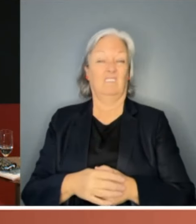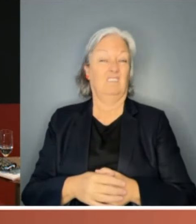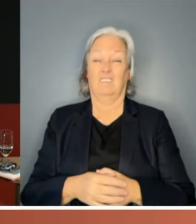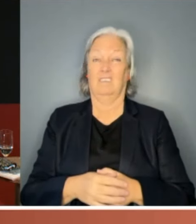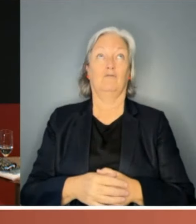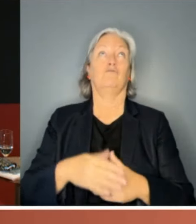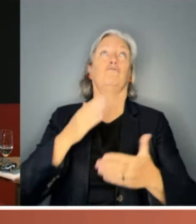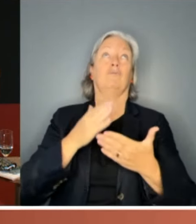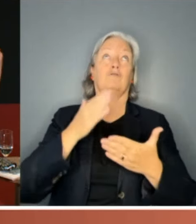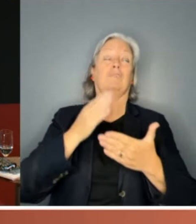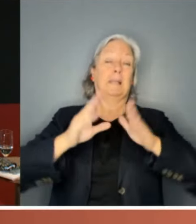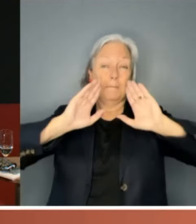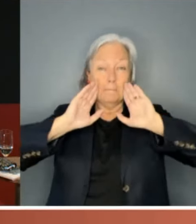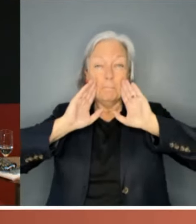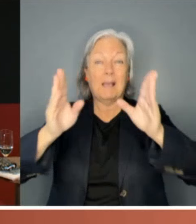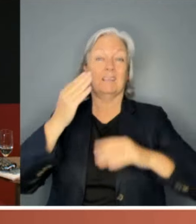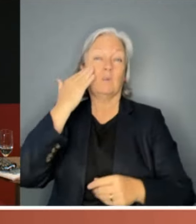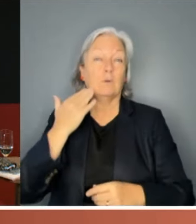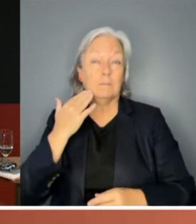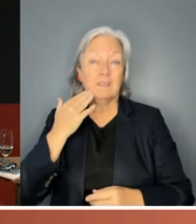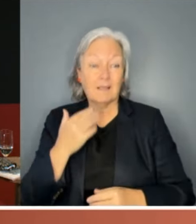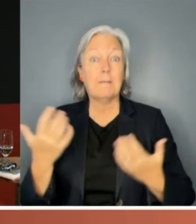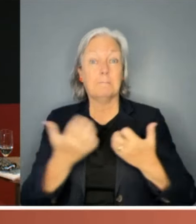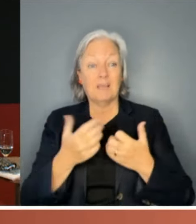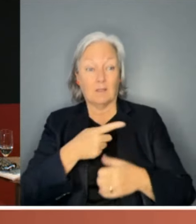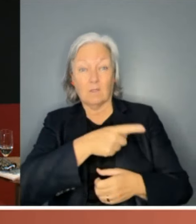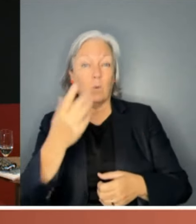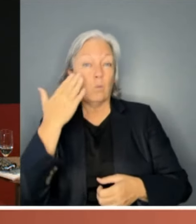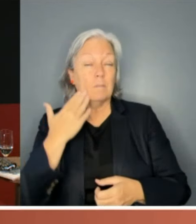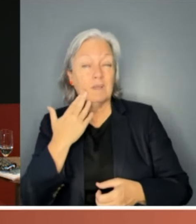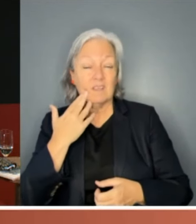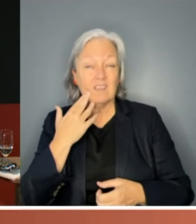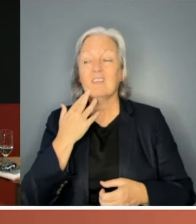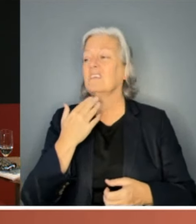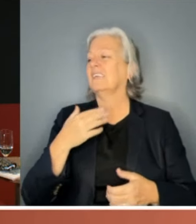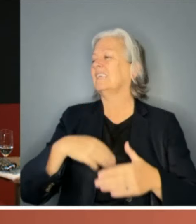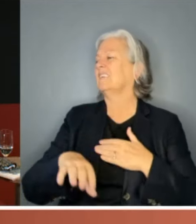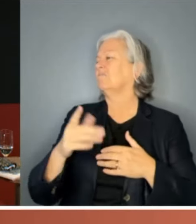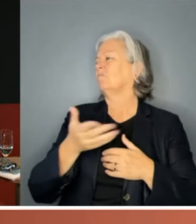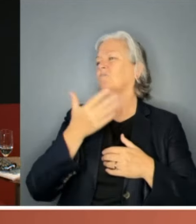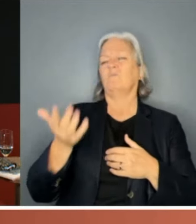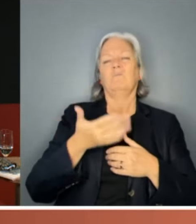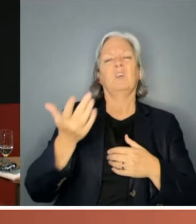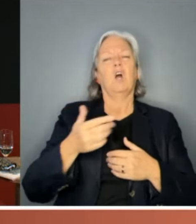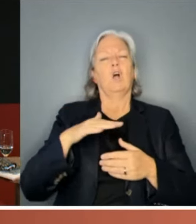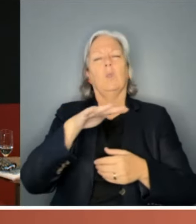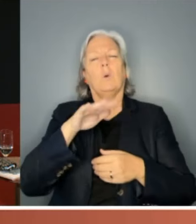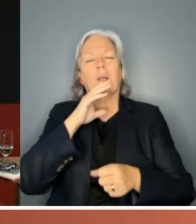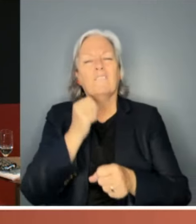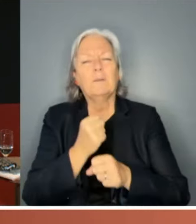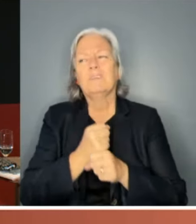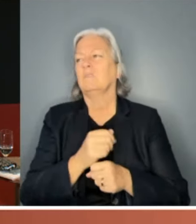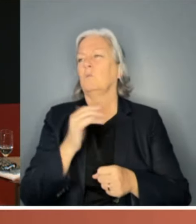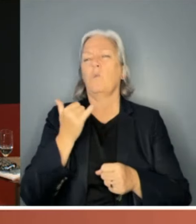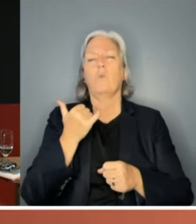women. And a lot of them have gone on to take on leading roles in local government or just watching their